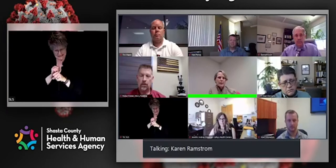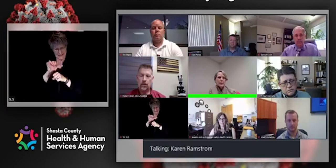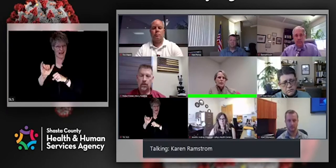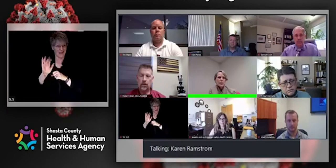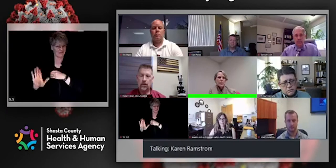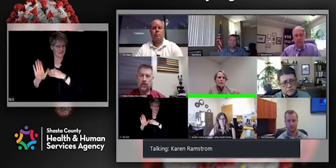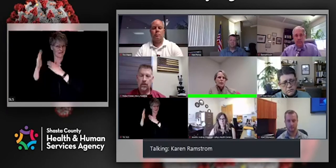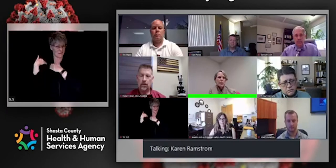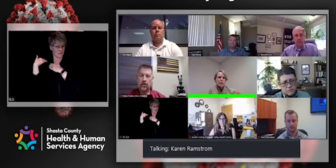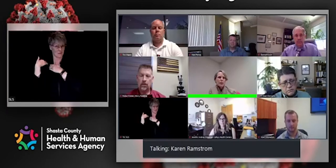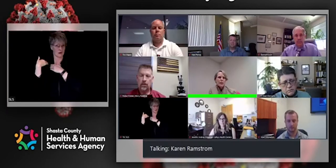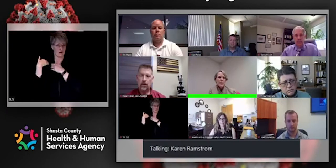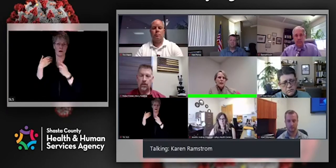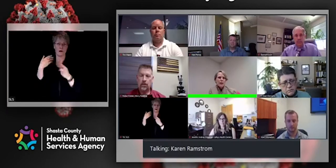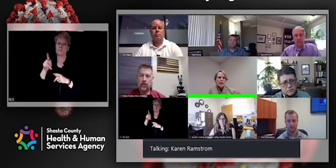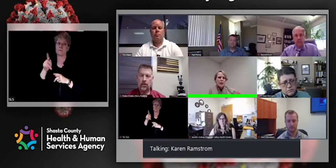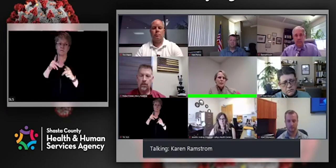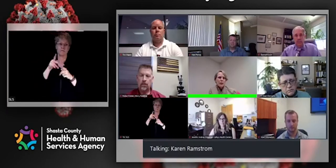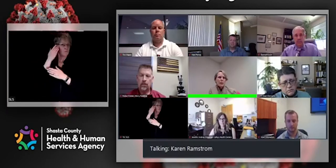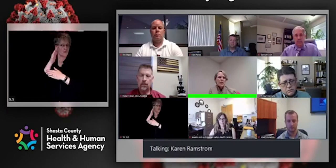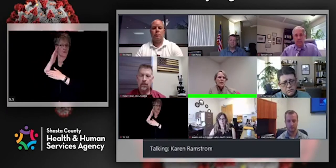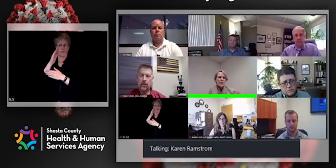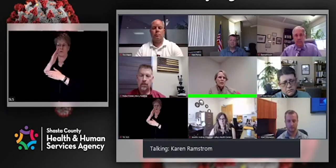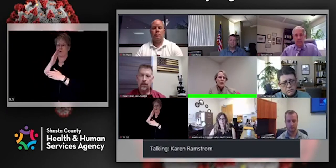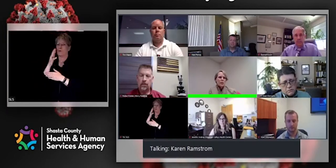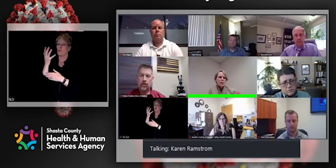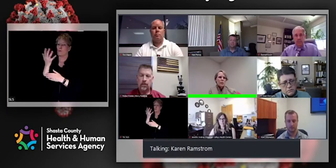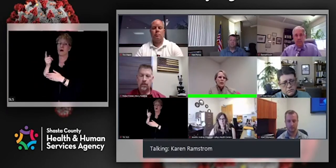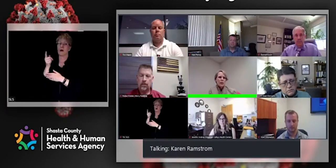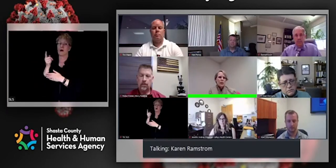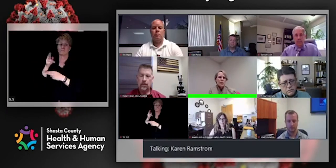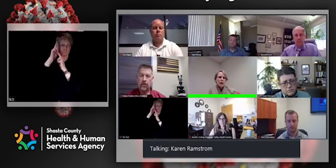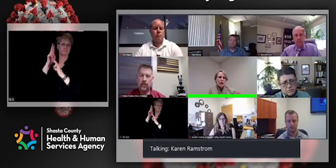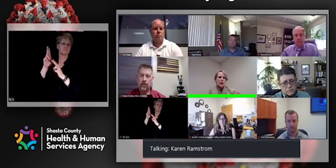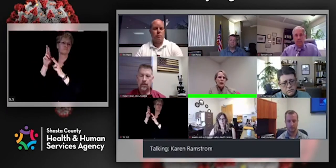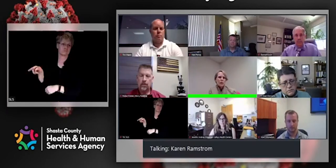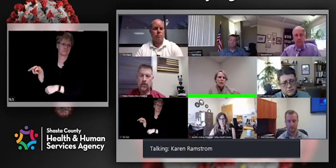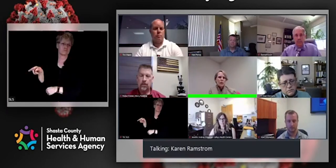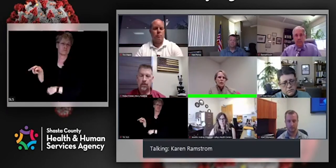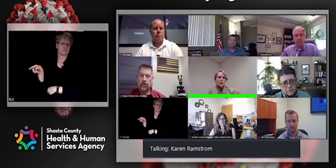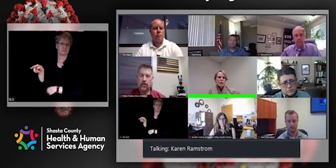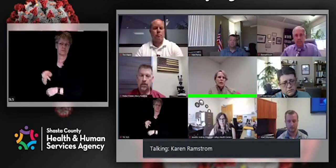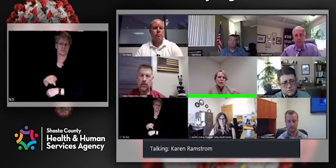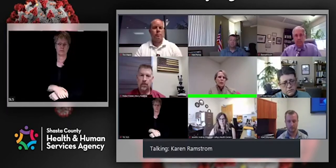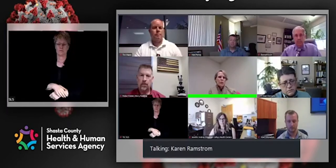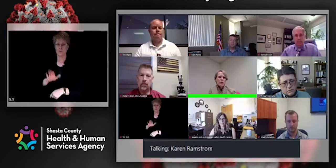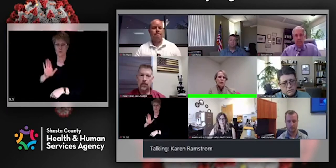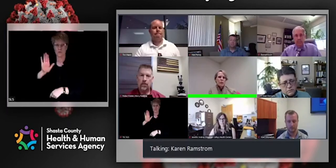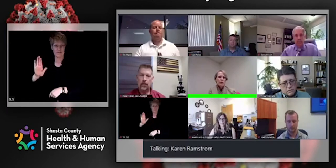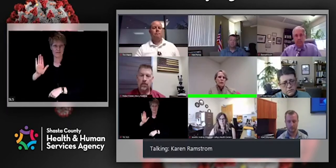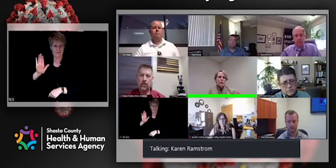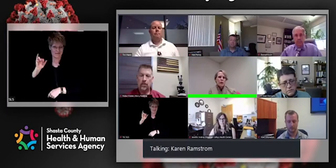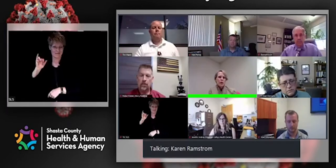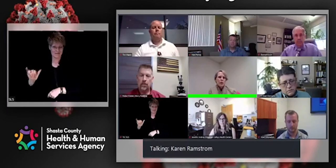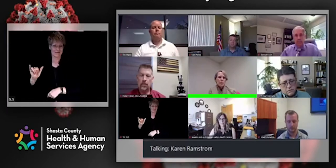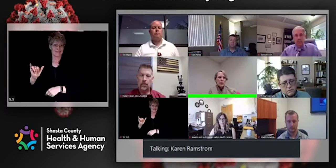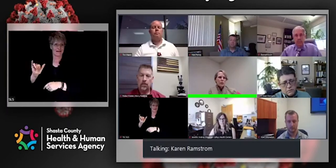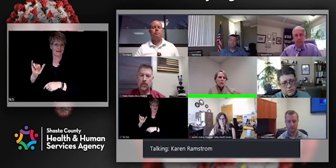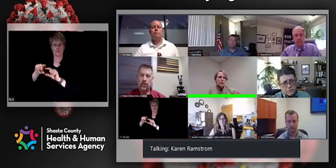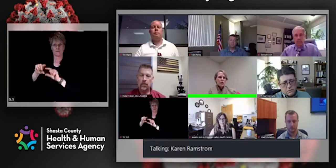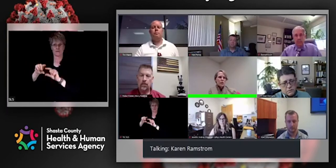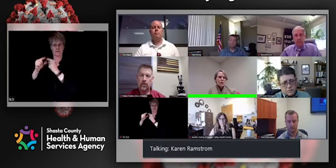-recognized, which is unfortunate. The people that they talk to and that they, uh, reassure and help to direct to